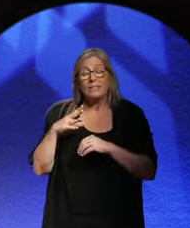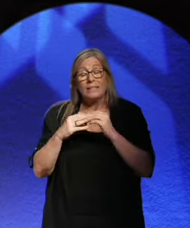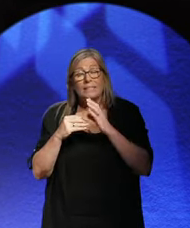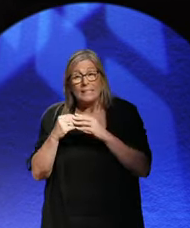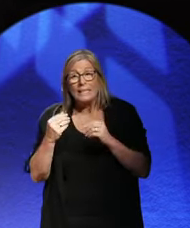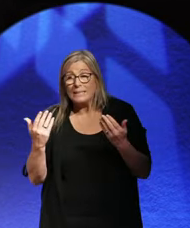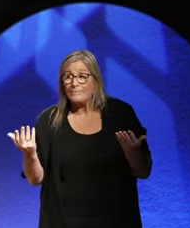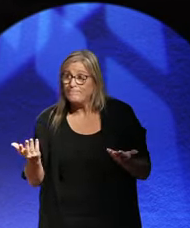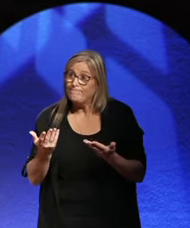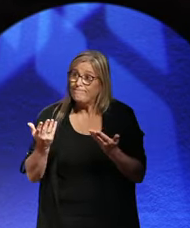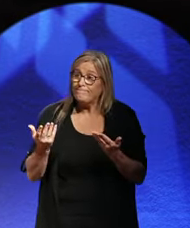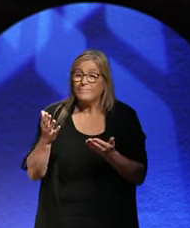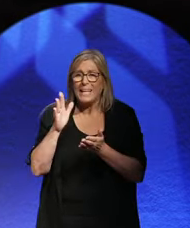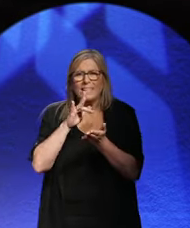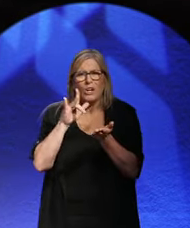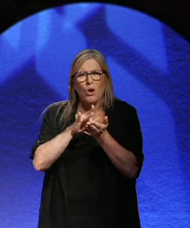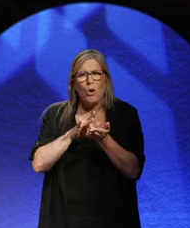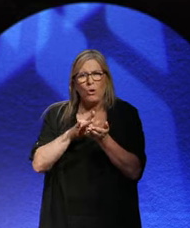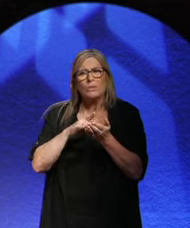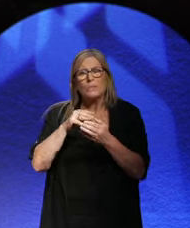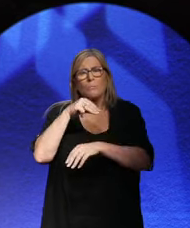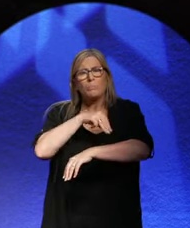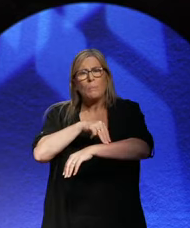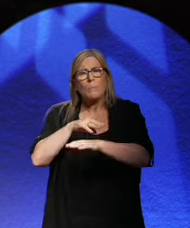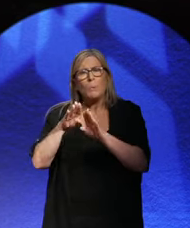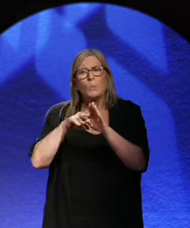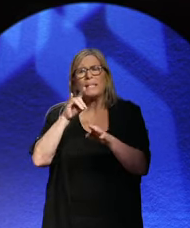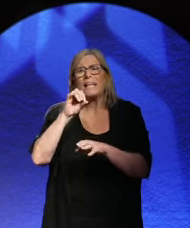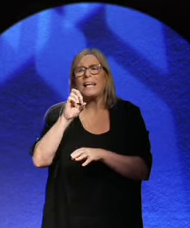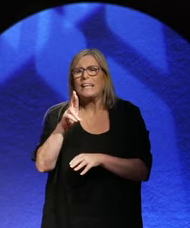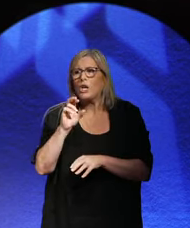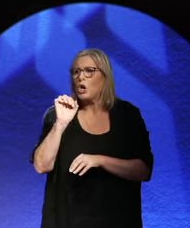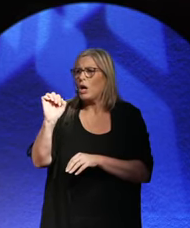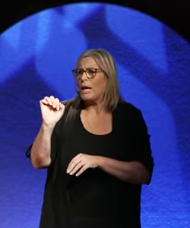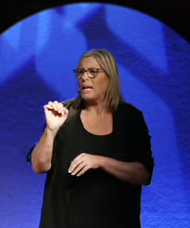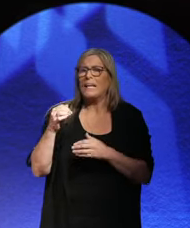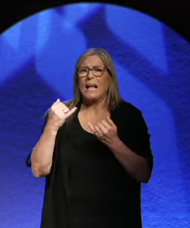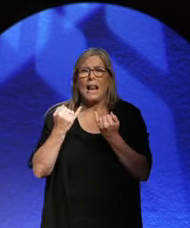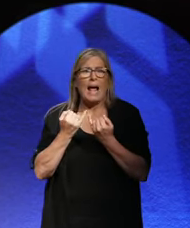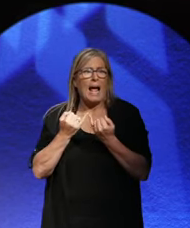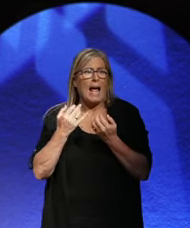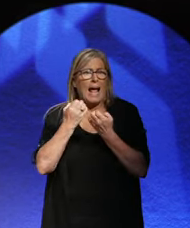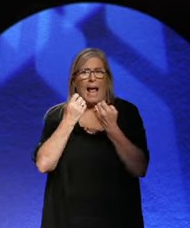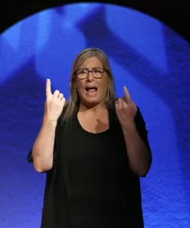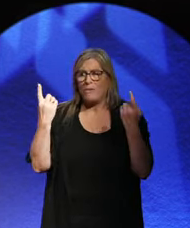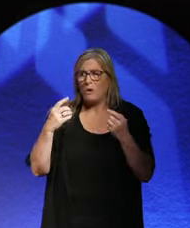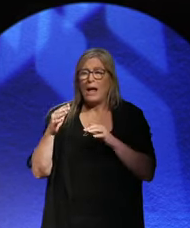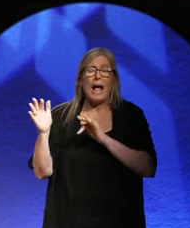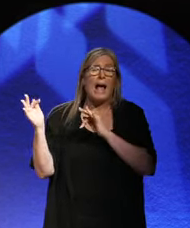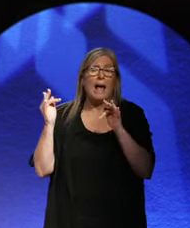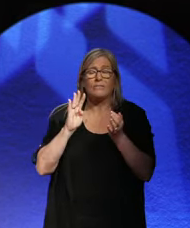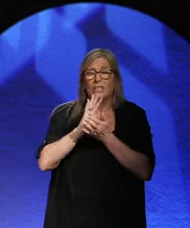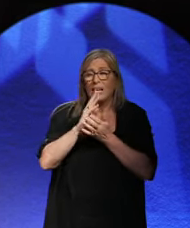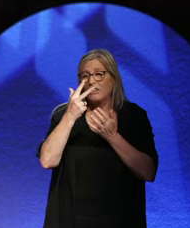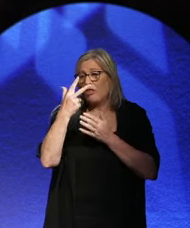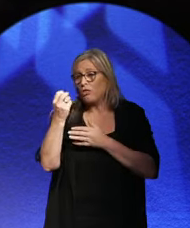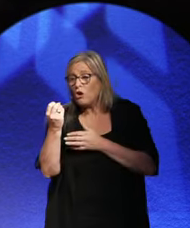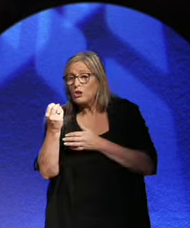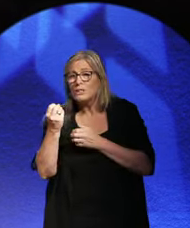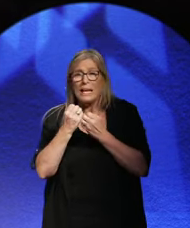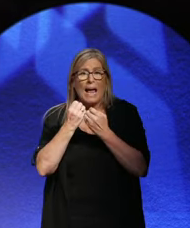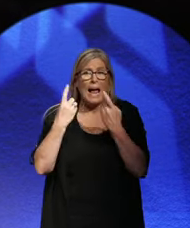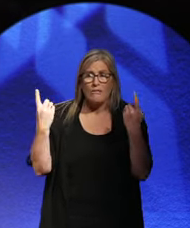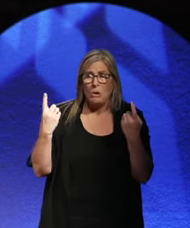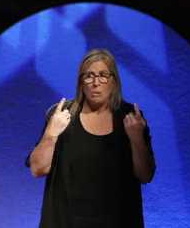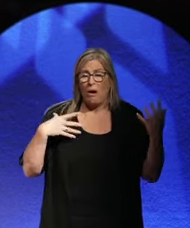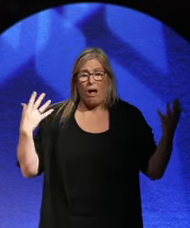But at the core of the problem of Hitler is that now he's like, everyone's running around now. After 1930, everyone's running